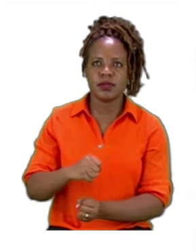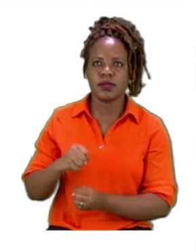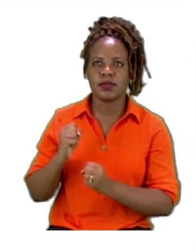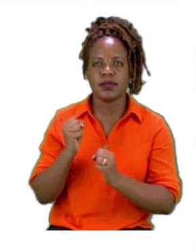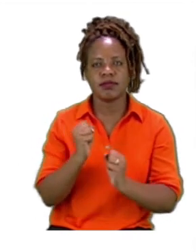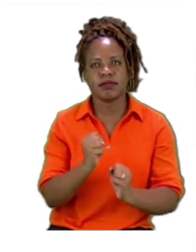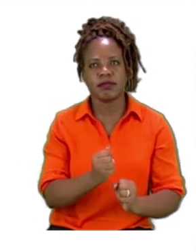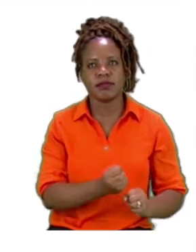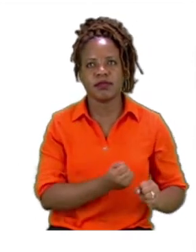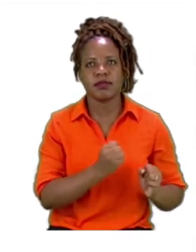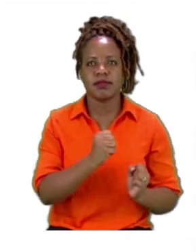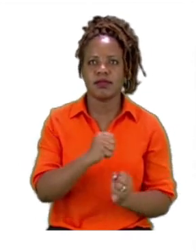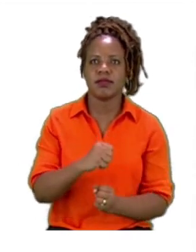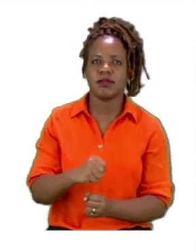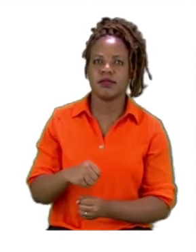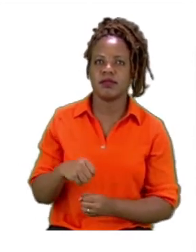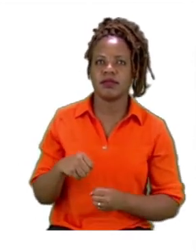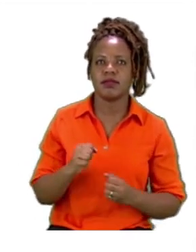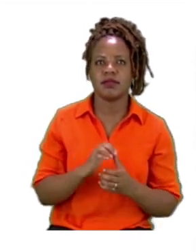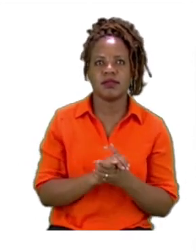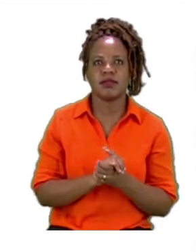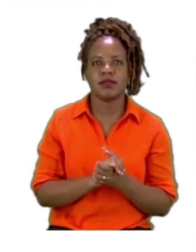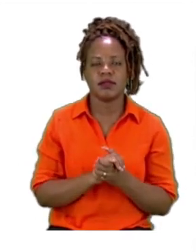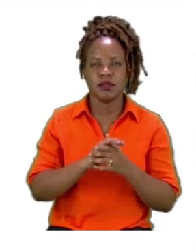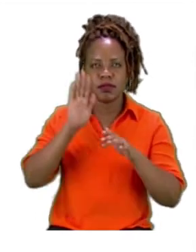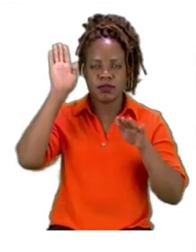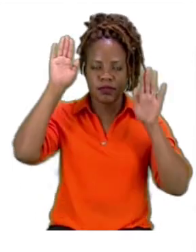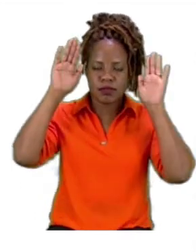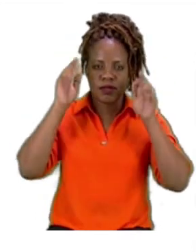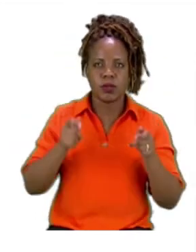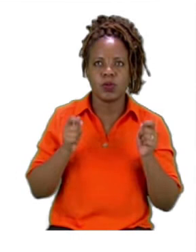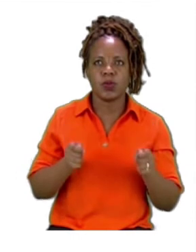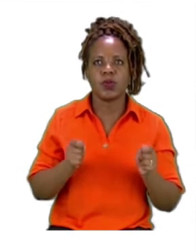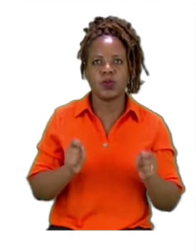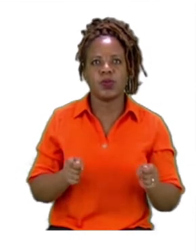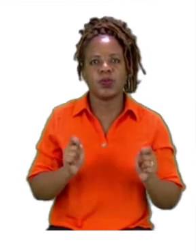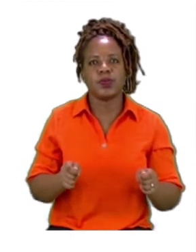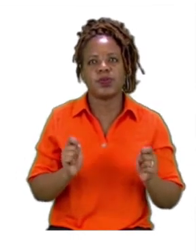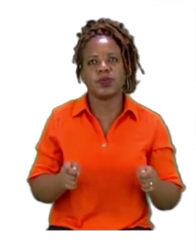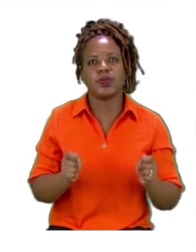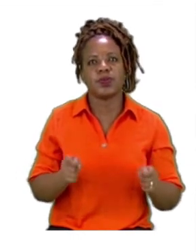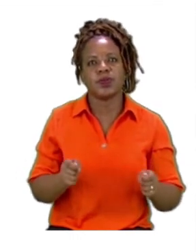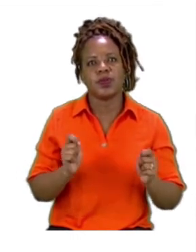canoe, new, donkey cart, donkey cart,